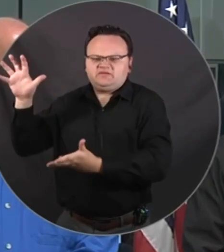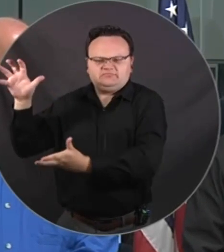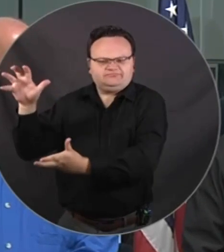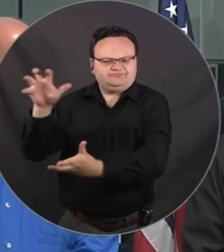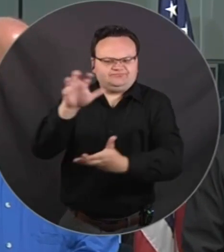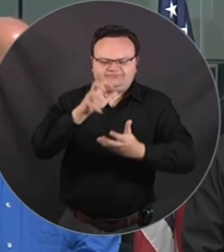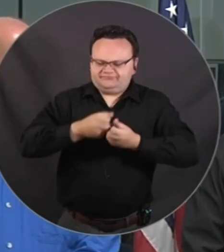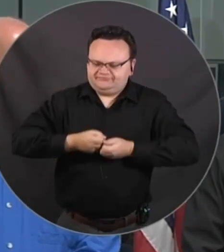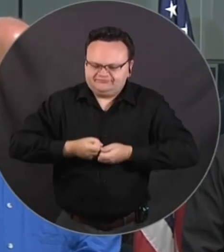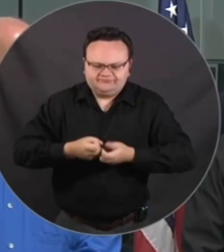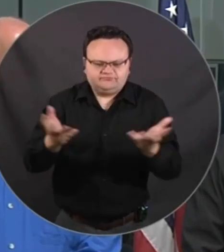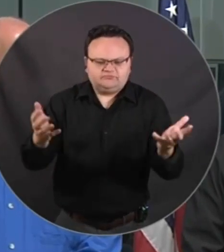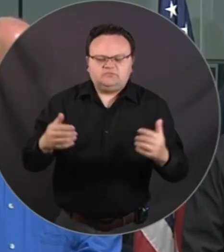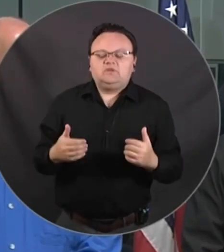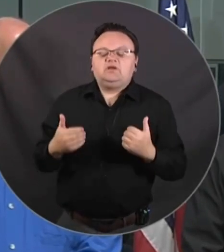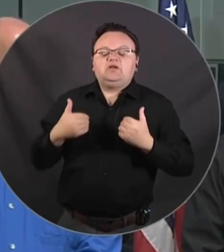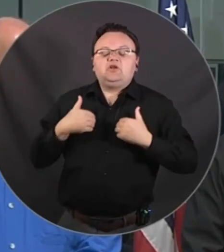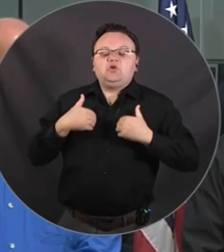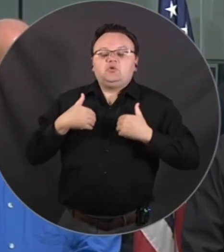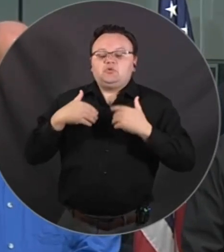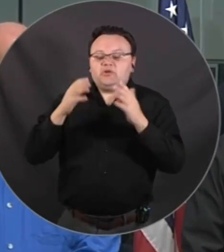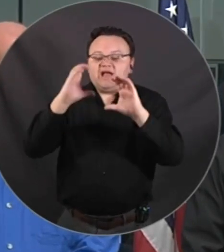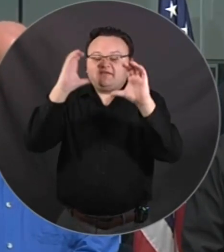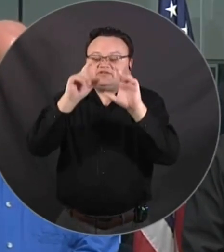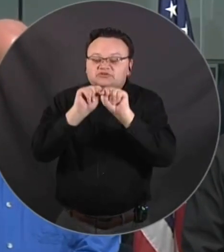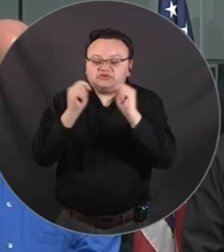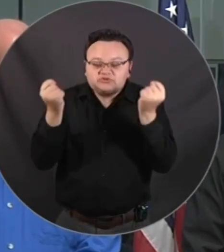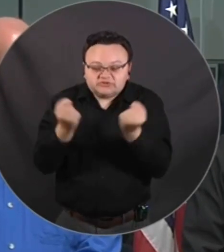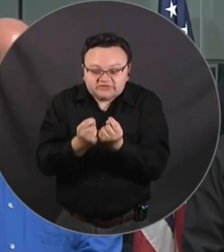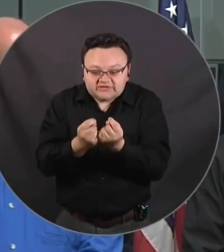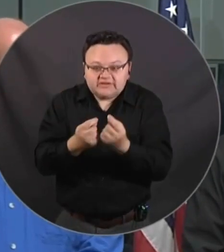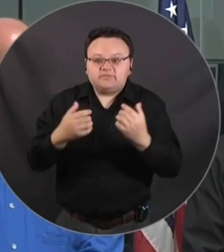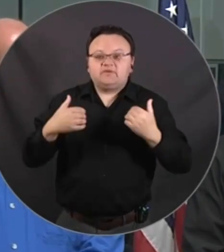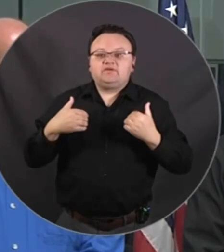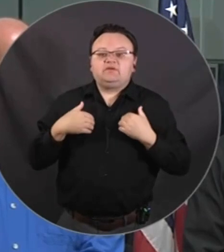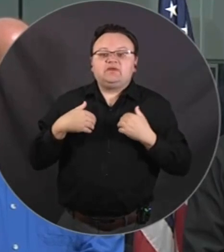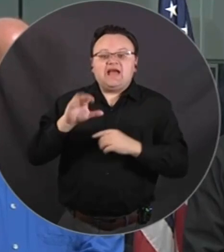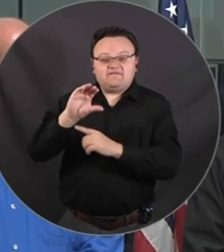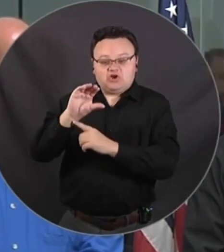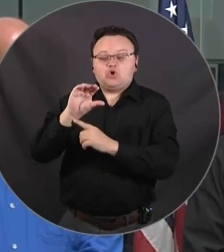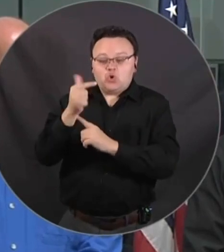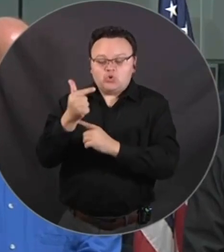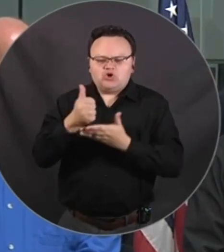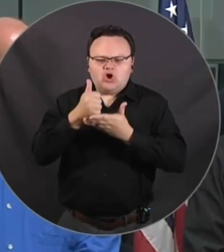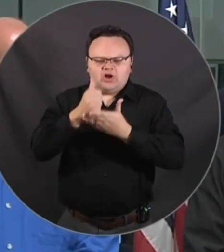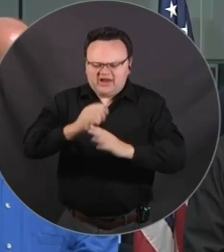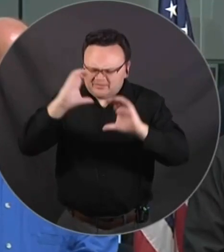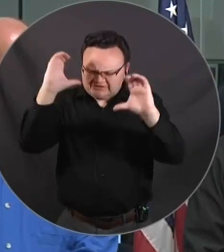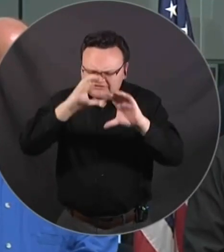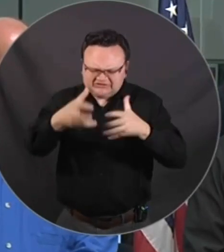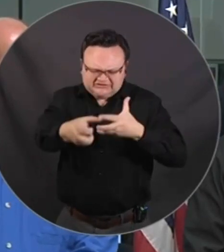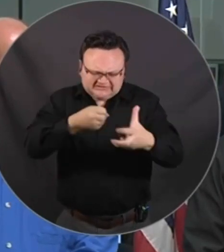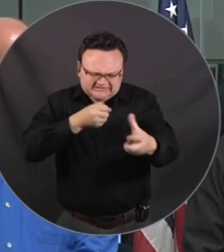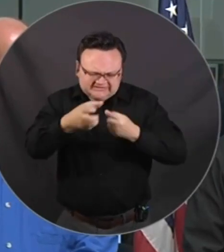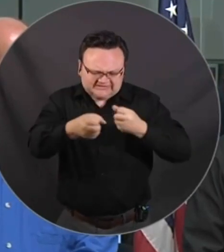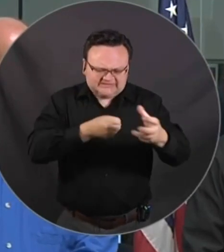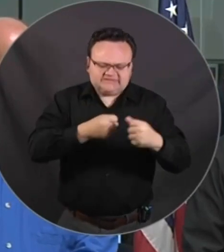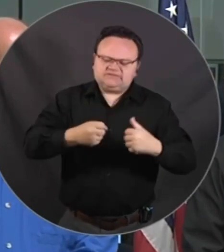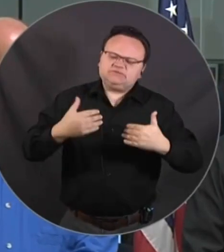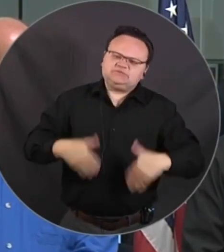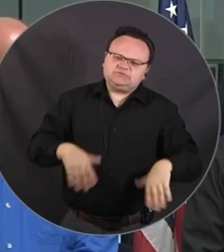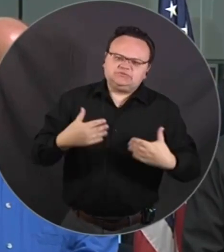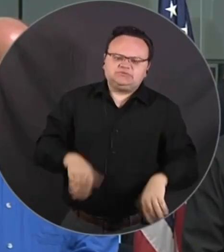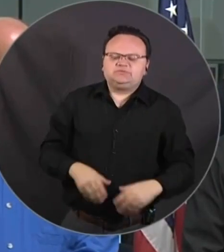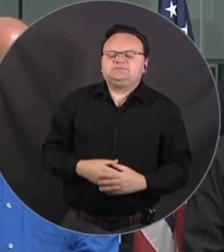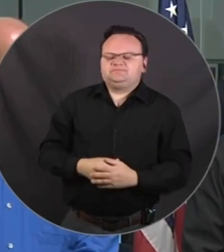teams and our great partners at the Coast Guard that have been assisting with some of the initial search and rescue efforts around the way. Why I'm